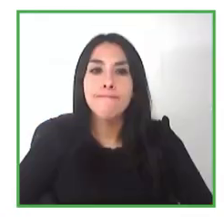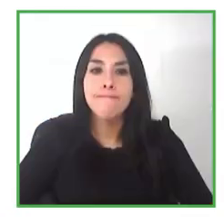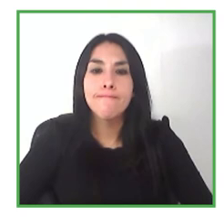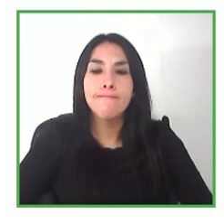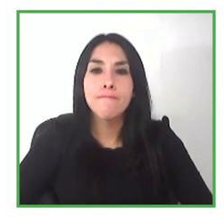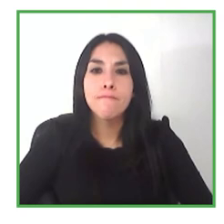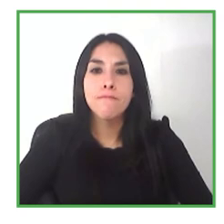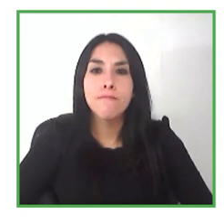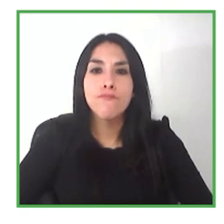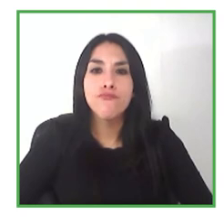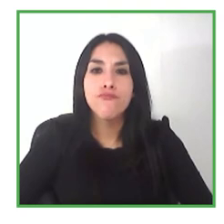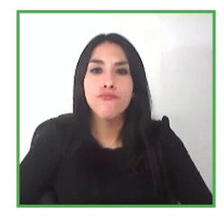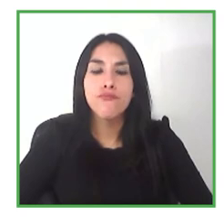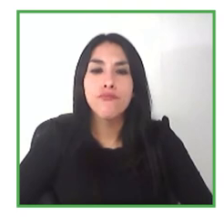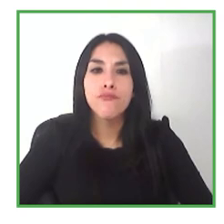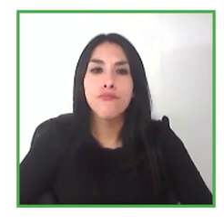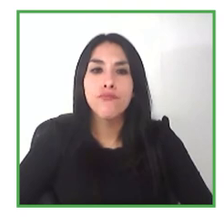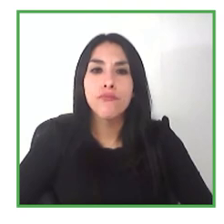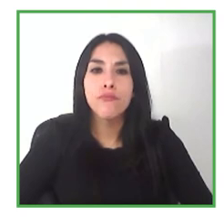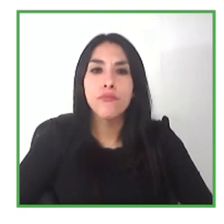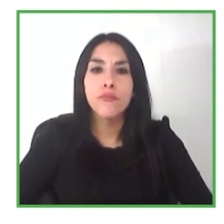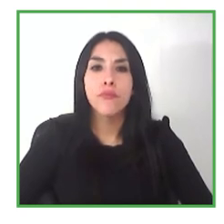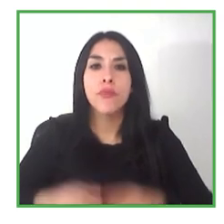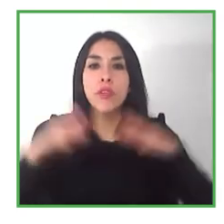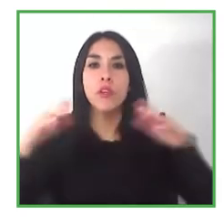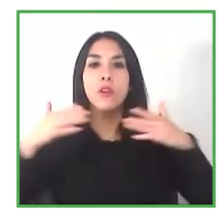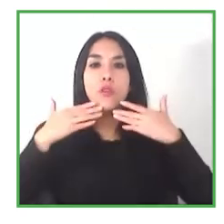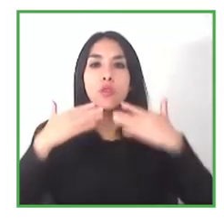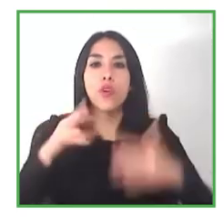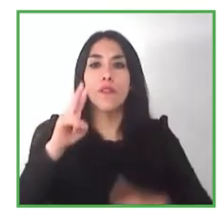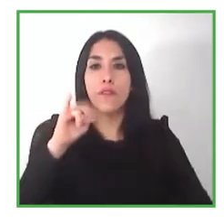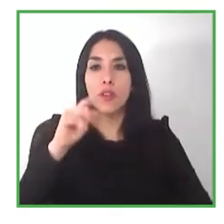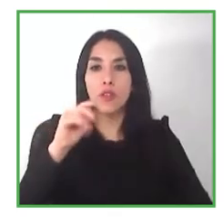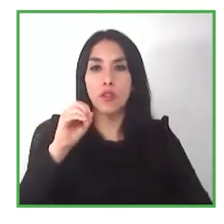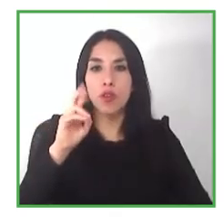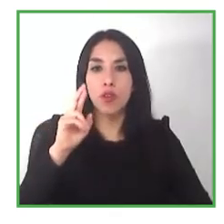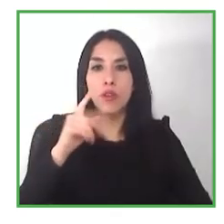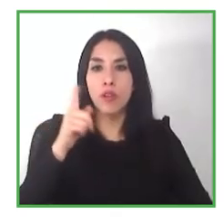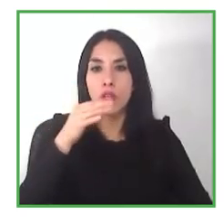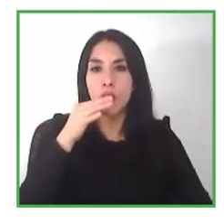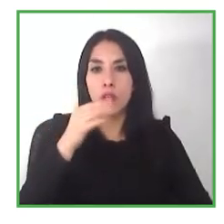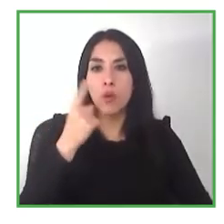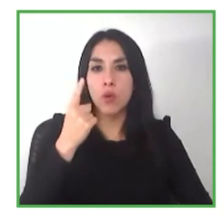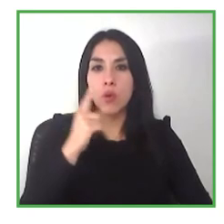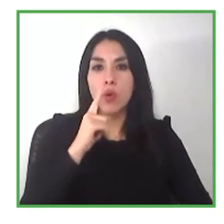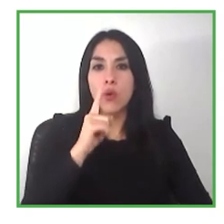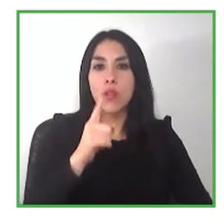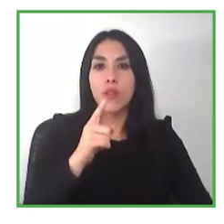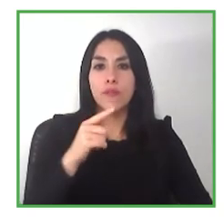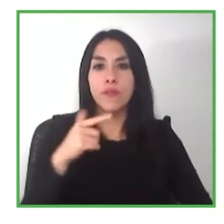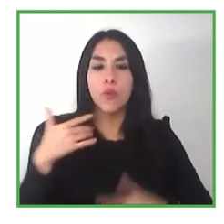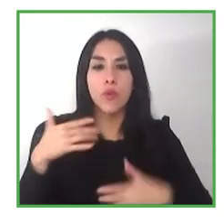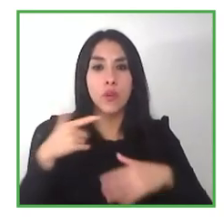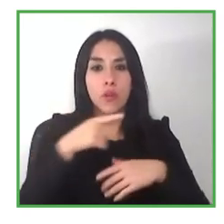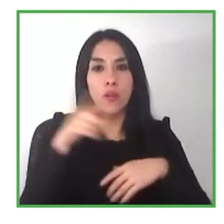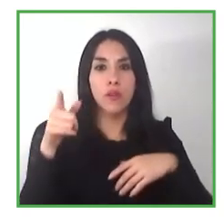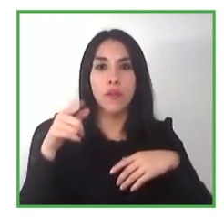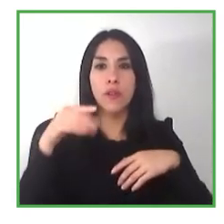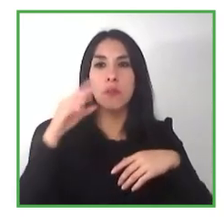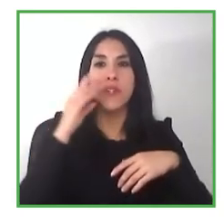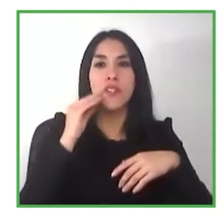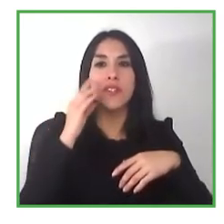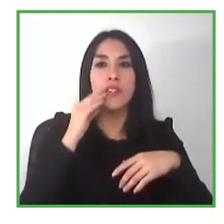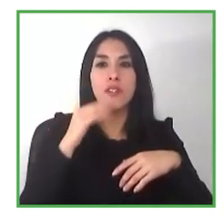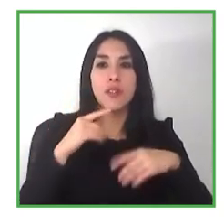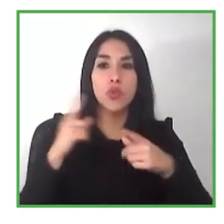thank you very much victor for that very interesting answer about the experience that you are developing i think i that for